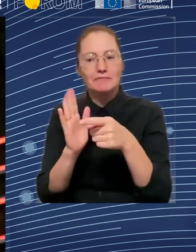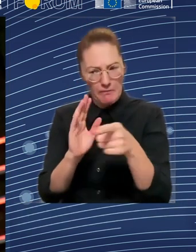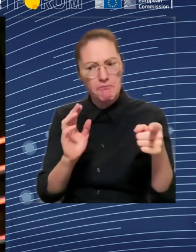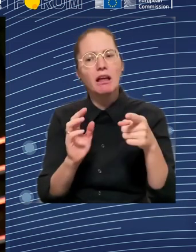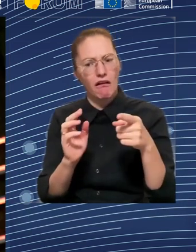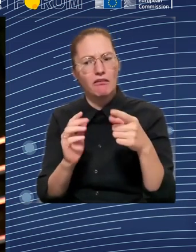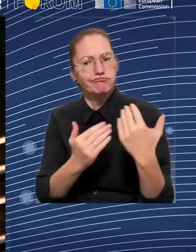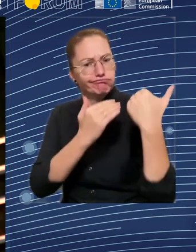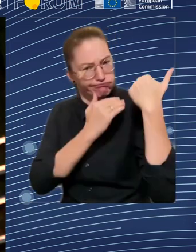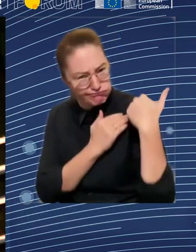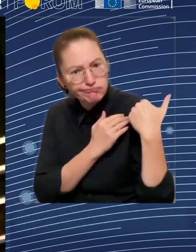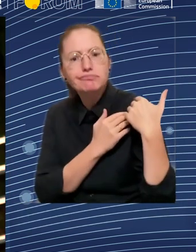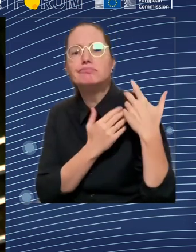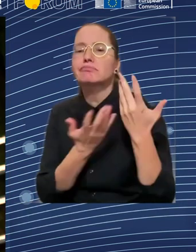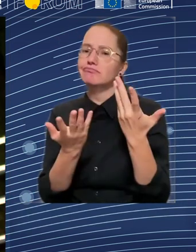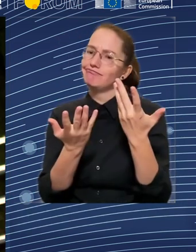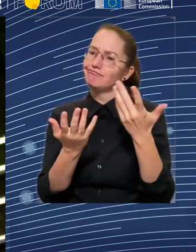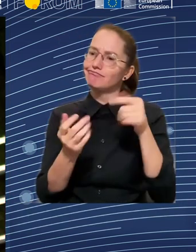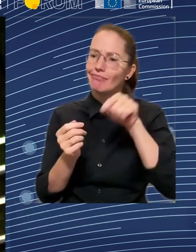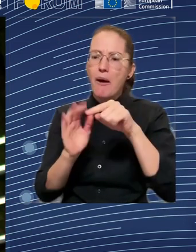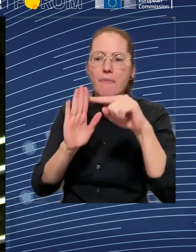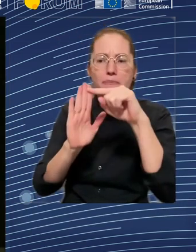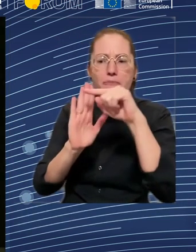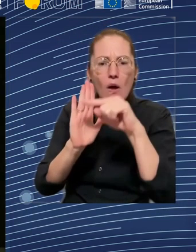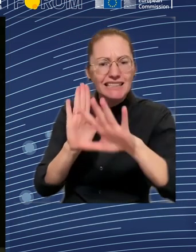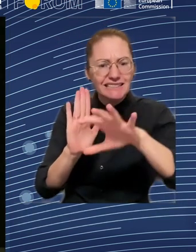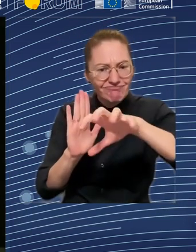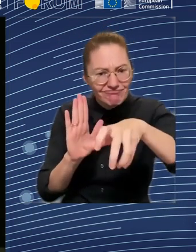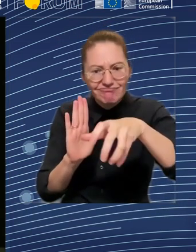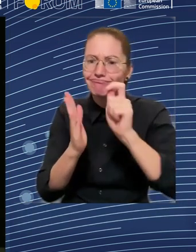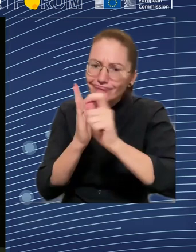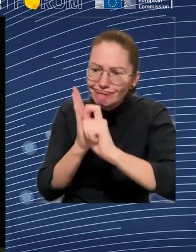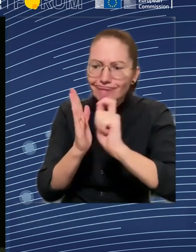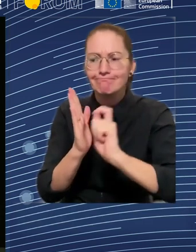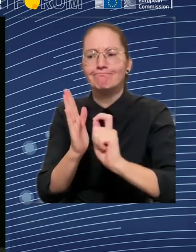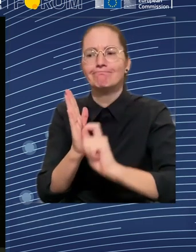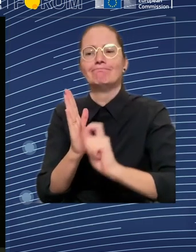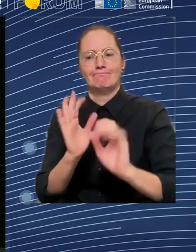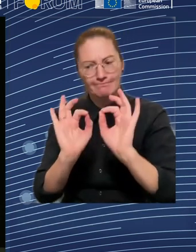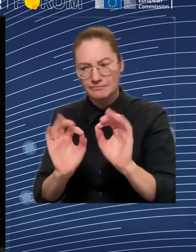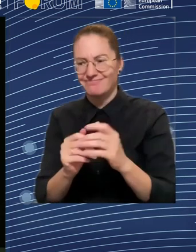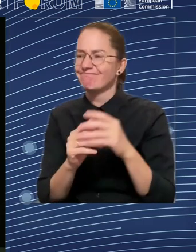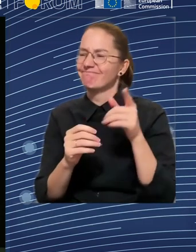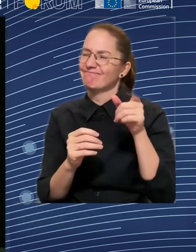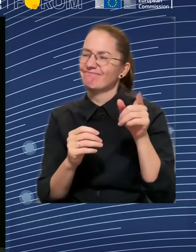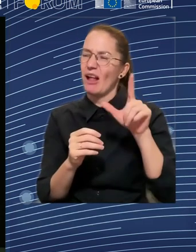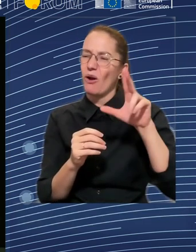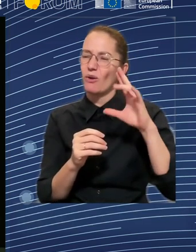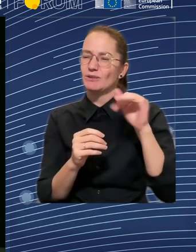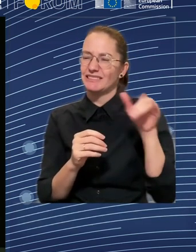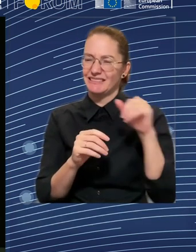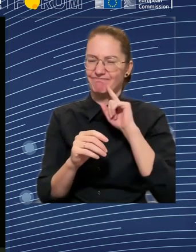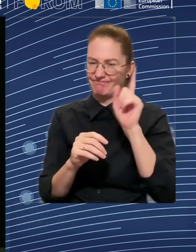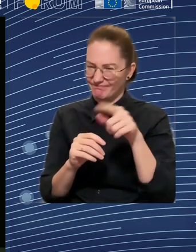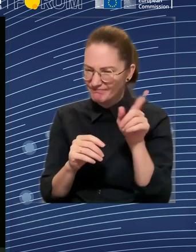I think, as has shown during the crises, on the stabilization capacity of these systems. They